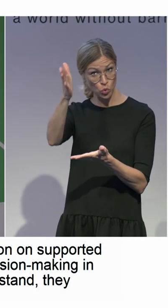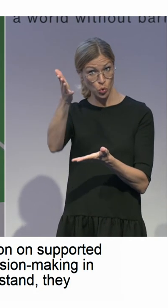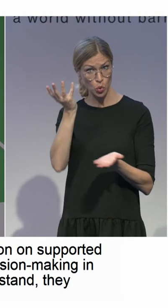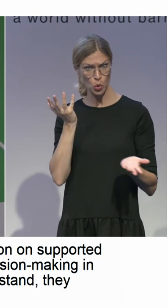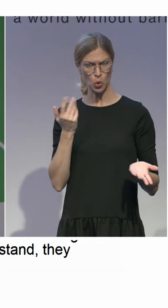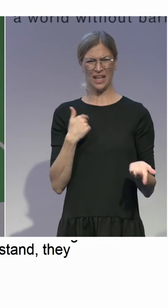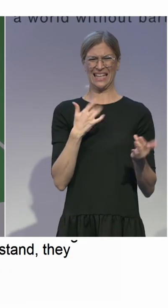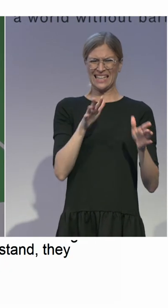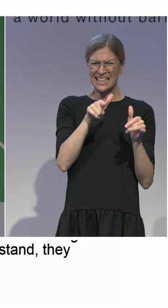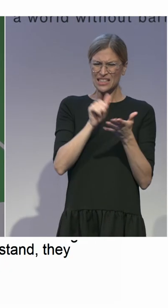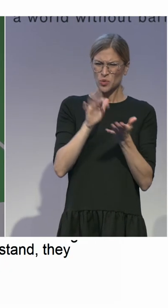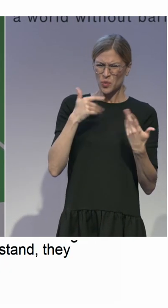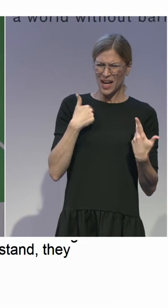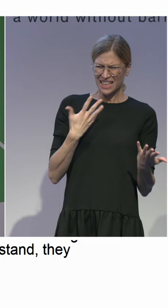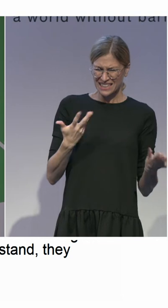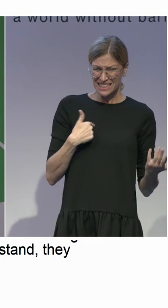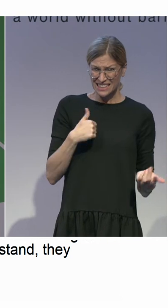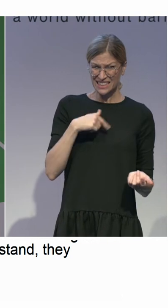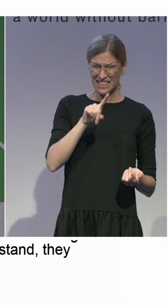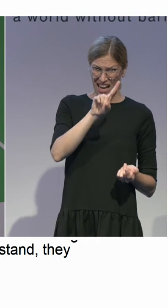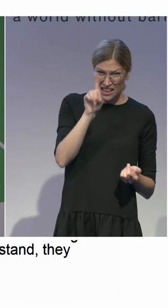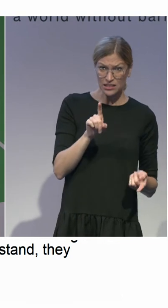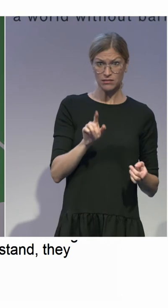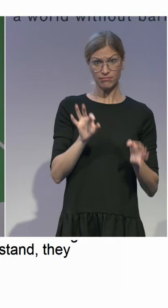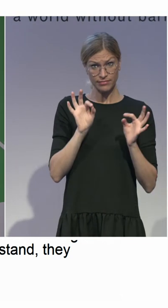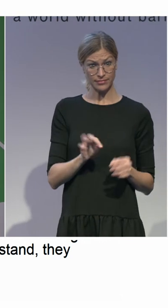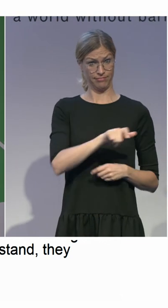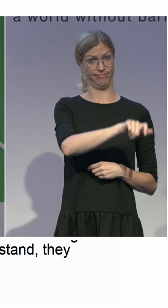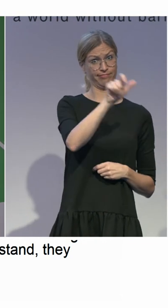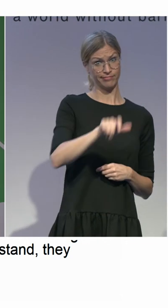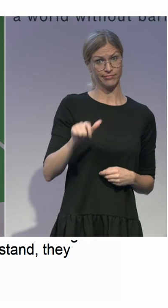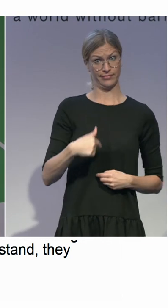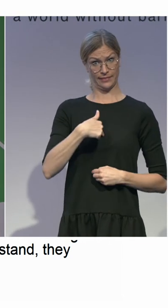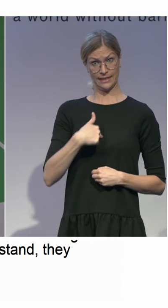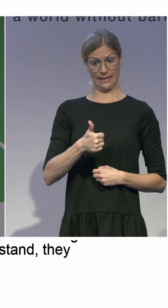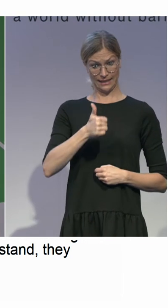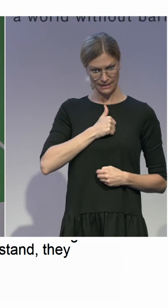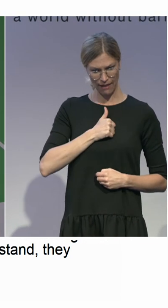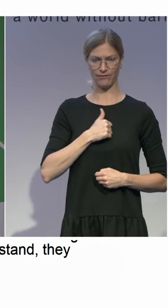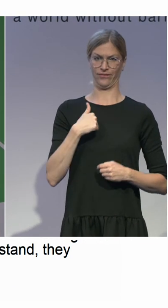everyone entitled to supported decision making, even those who might not